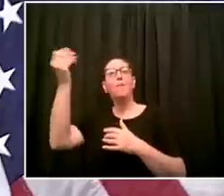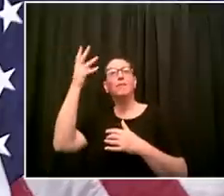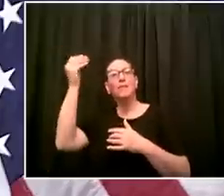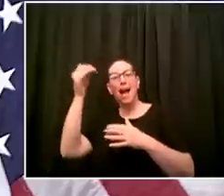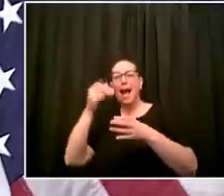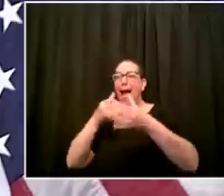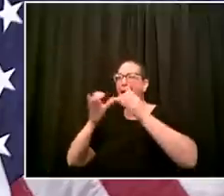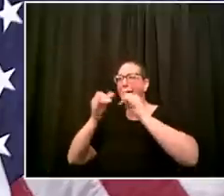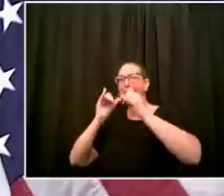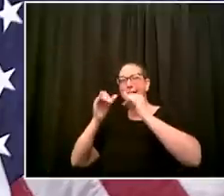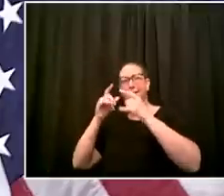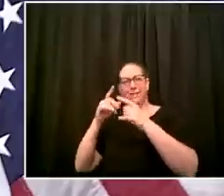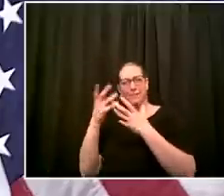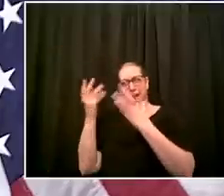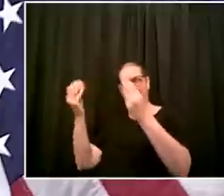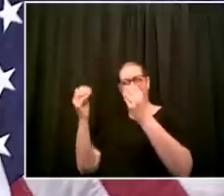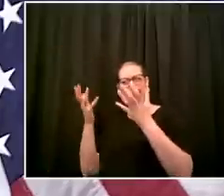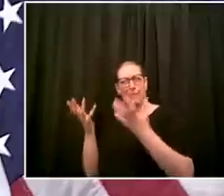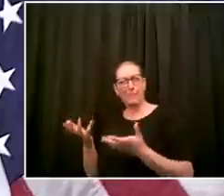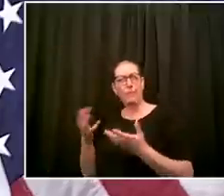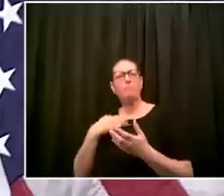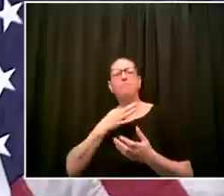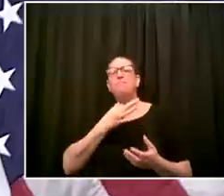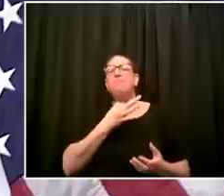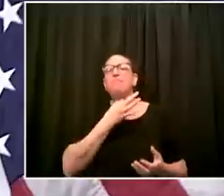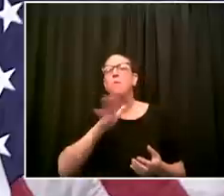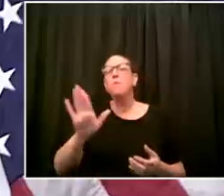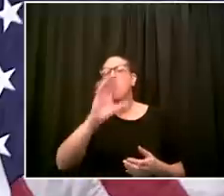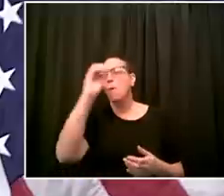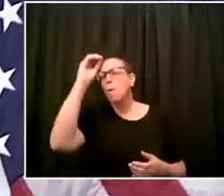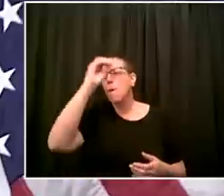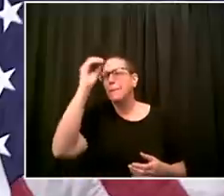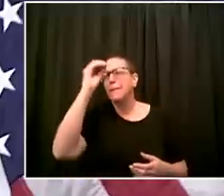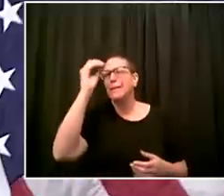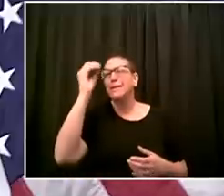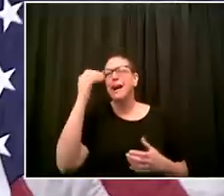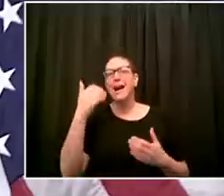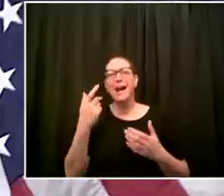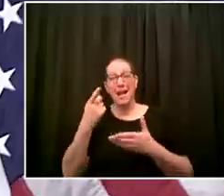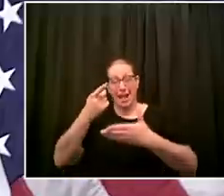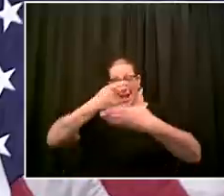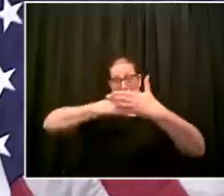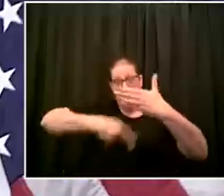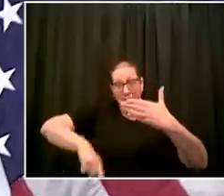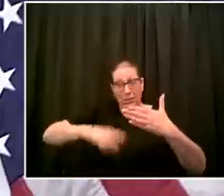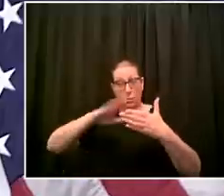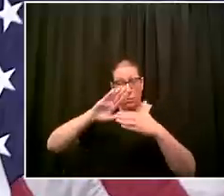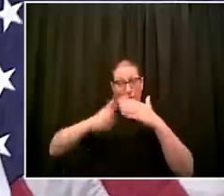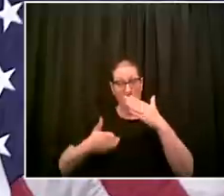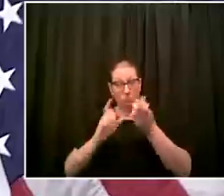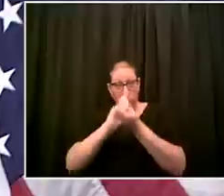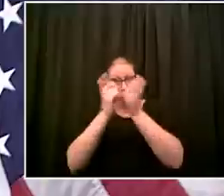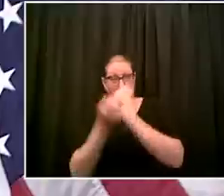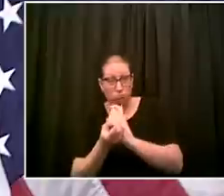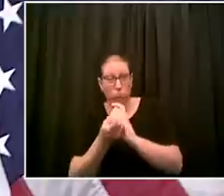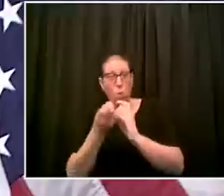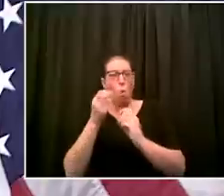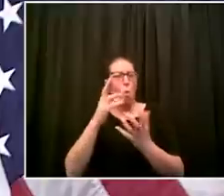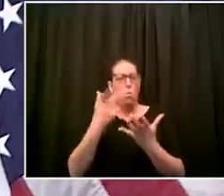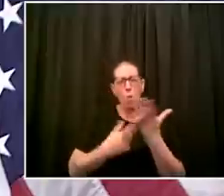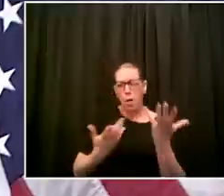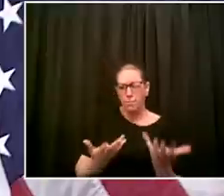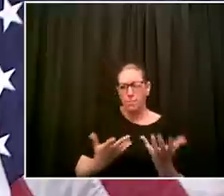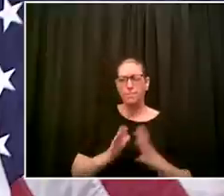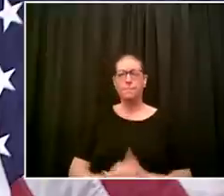you know social distancing ambassador enforcement sure great question dave and i appreciate it so